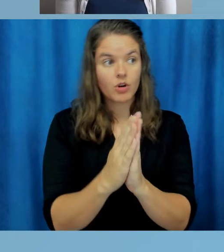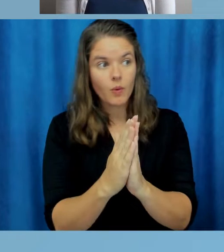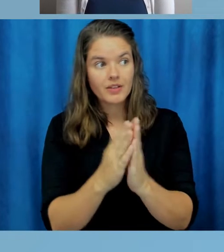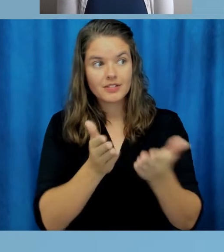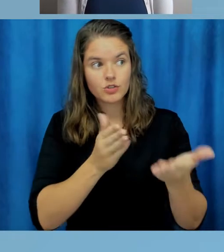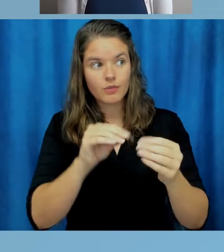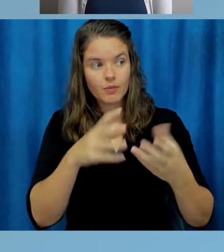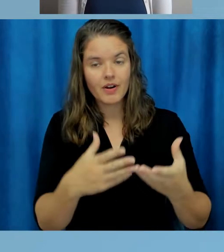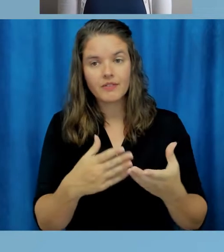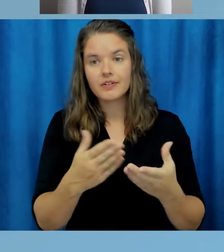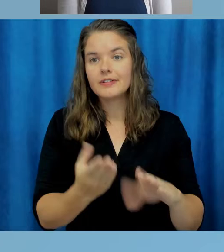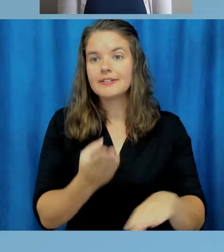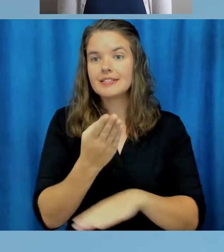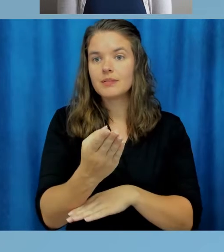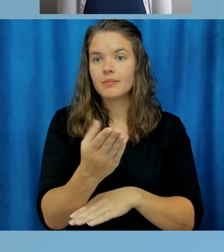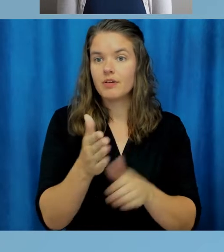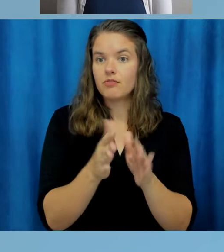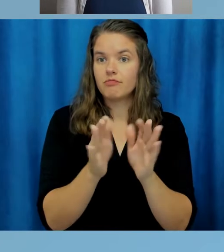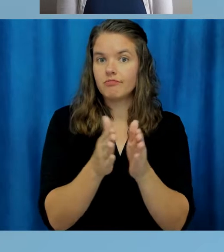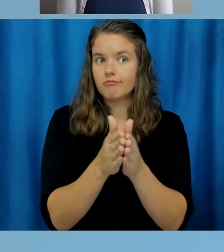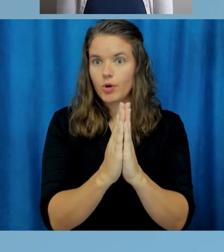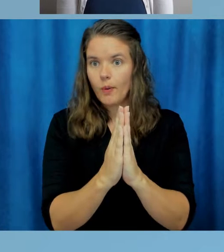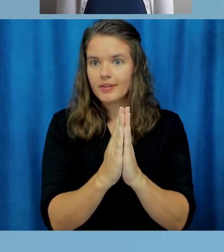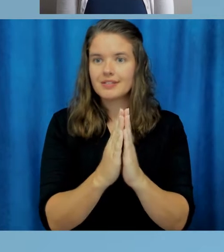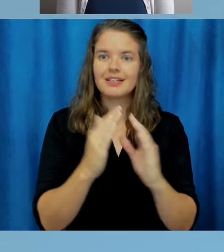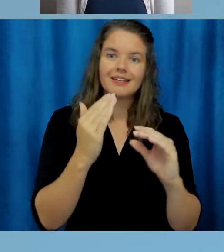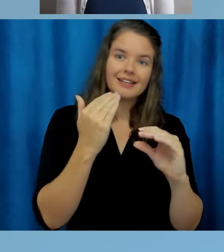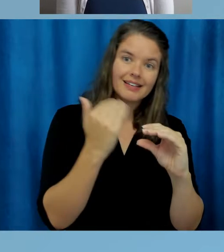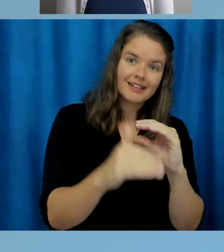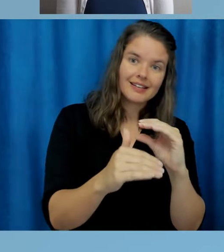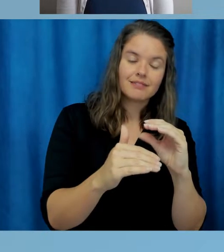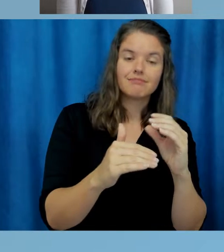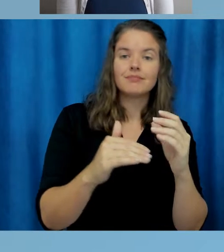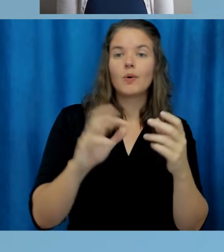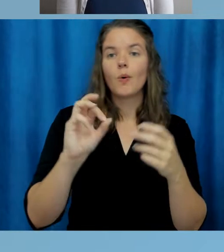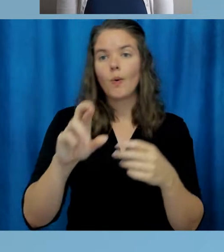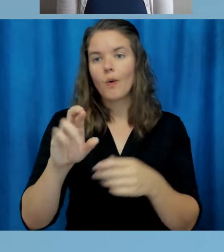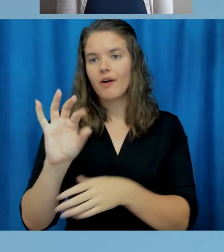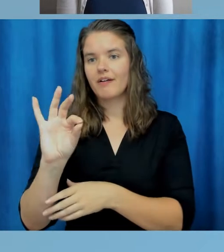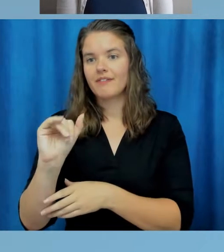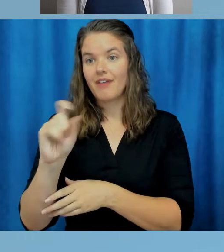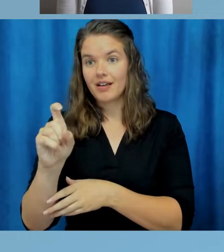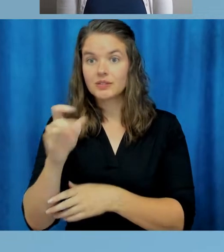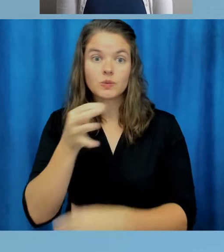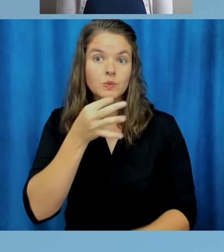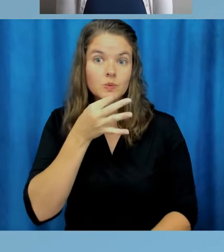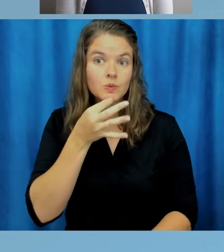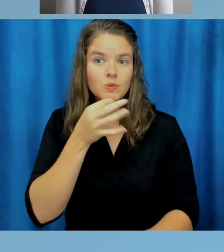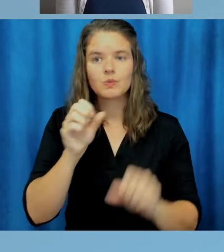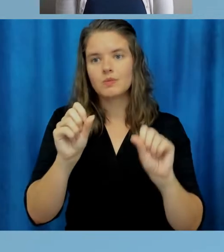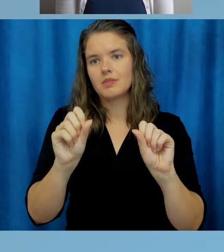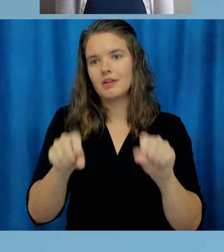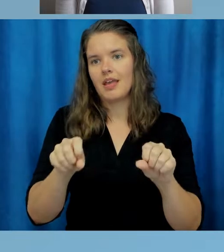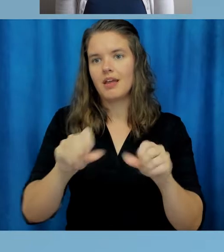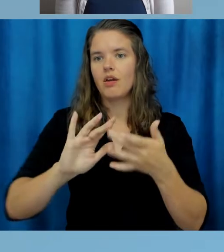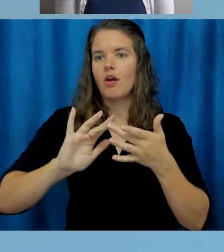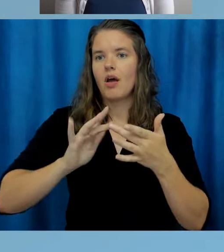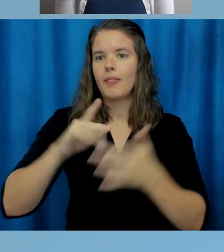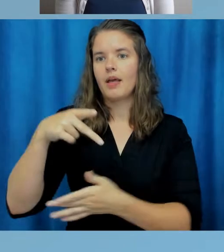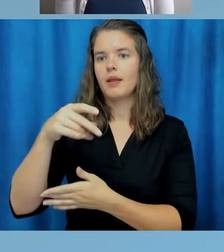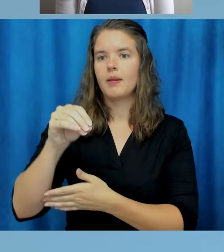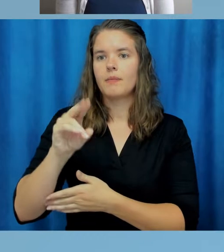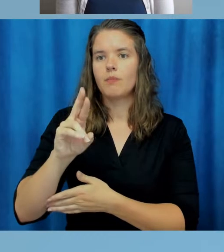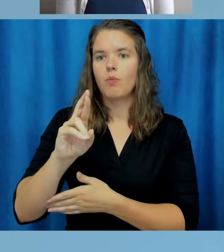provider by submitting a request form by email or by fax. Soon, they will be able to submit a request through our online